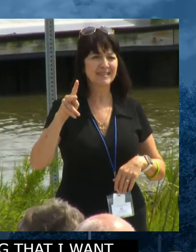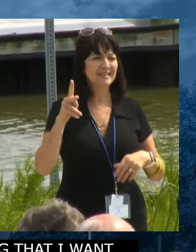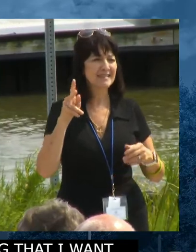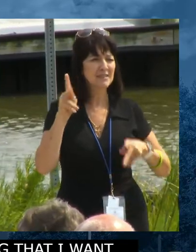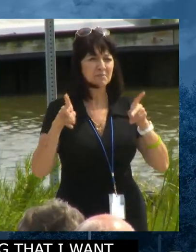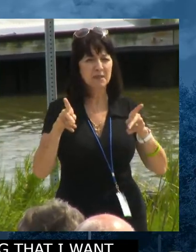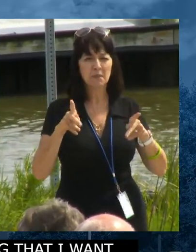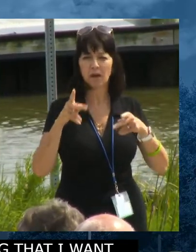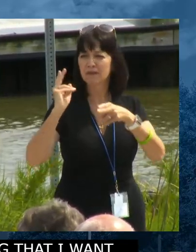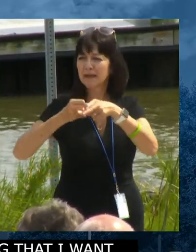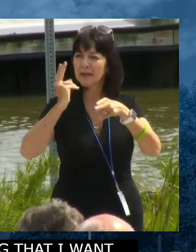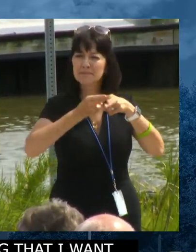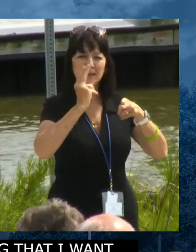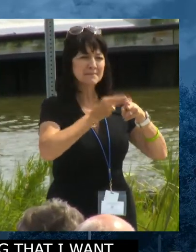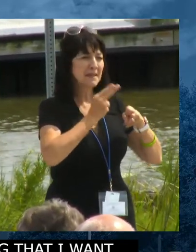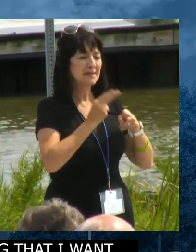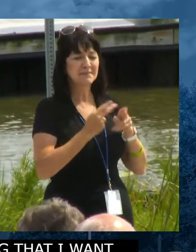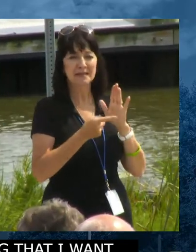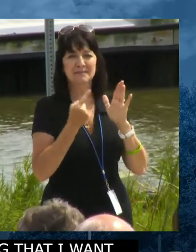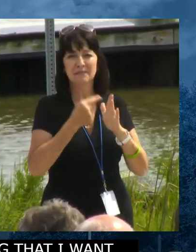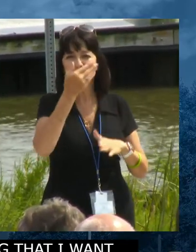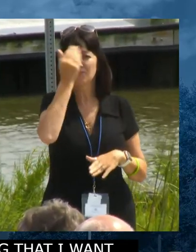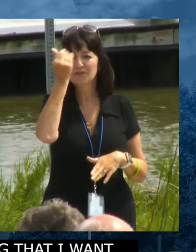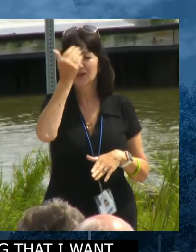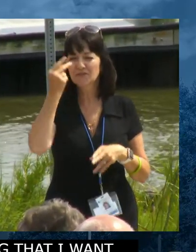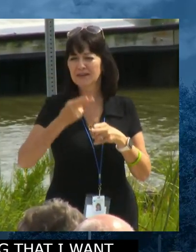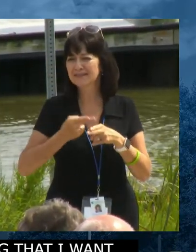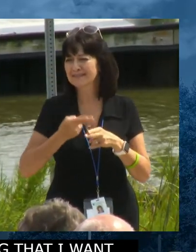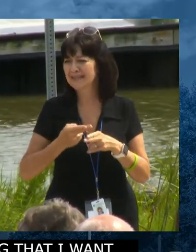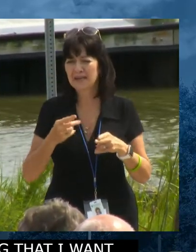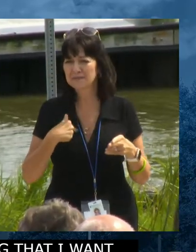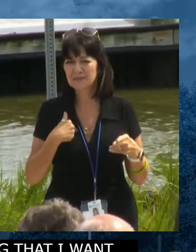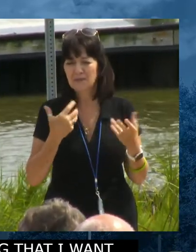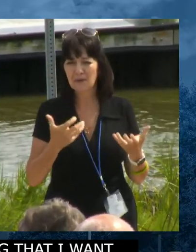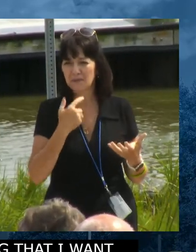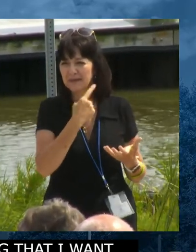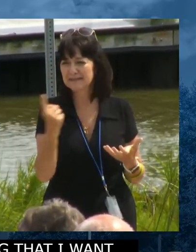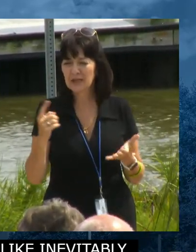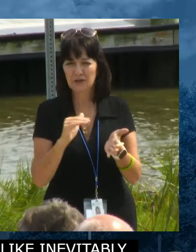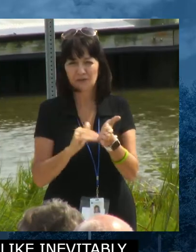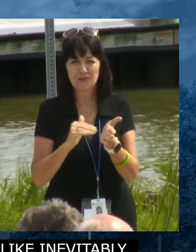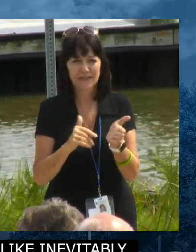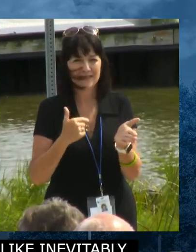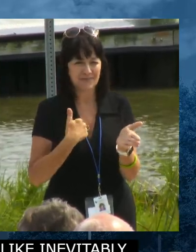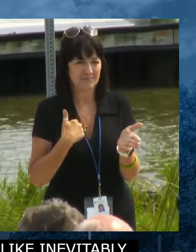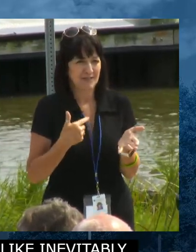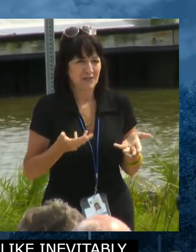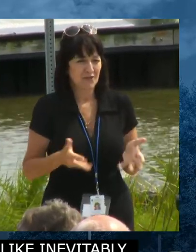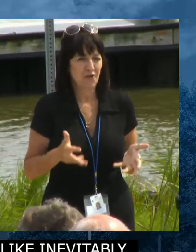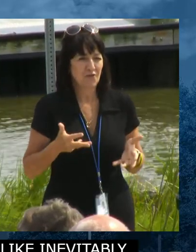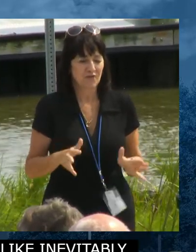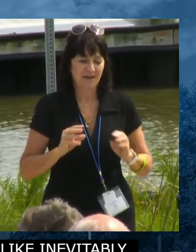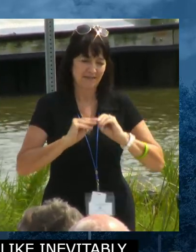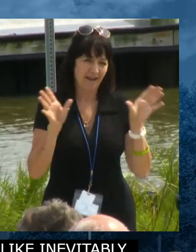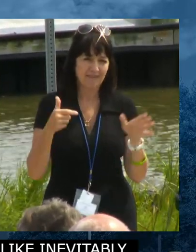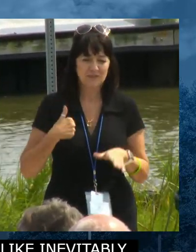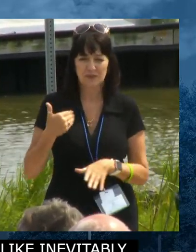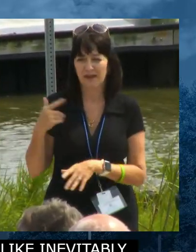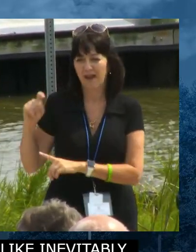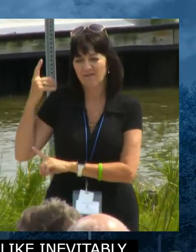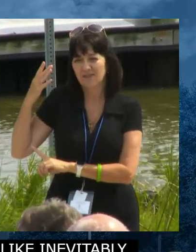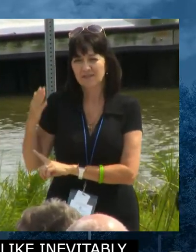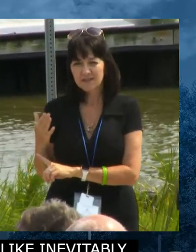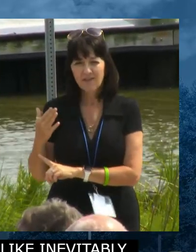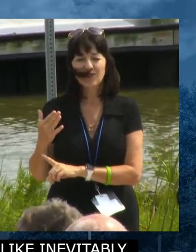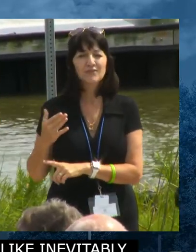be here for two hours if I introduce everyone who really deserves to be introduced. But obviously, we have the governor. We have the majority leader